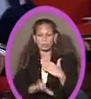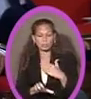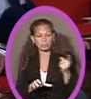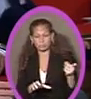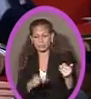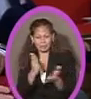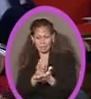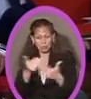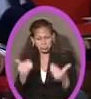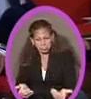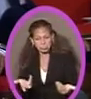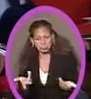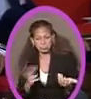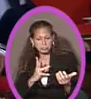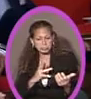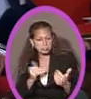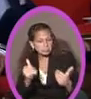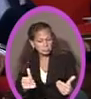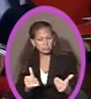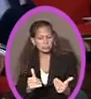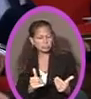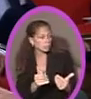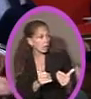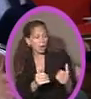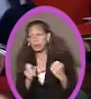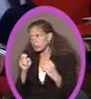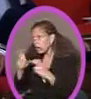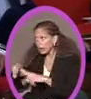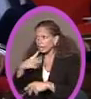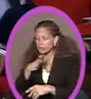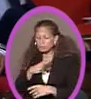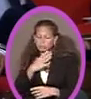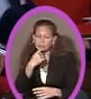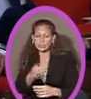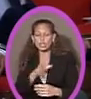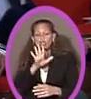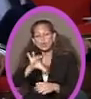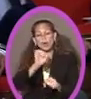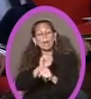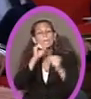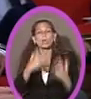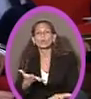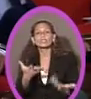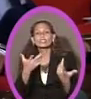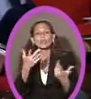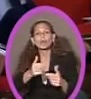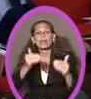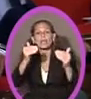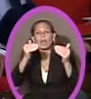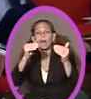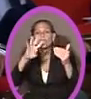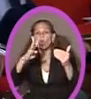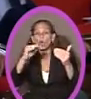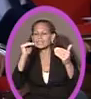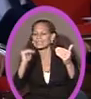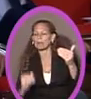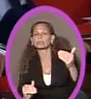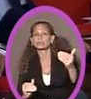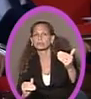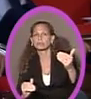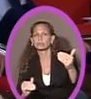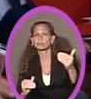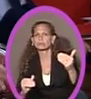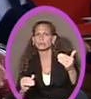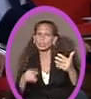But I have not stopped you, sir. Okay. Well, then I'll say this. Your employees are already down four steps. They're owed to